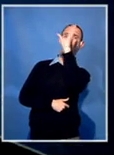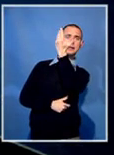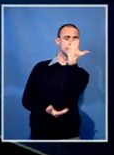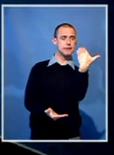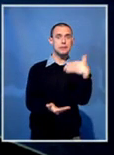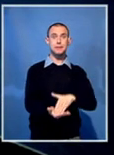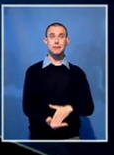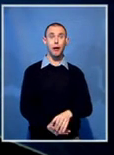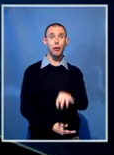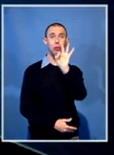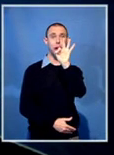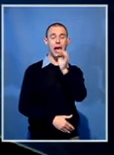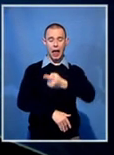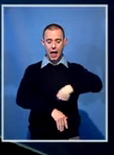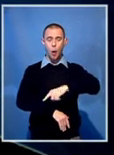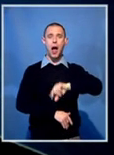later.